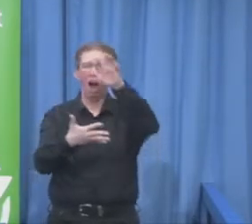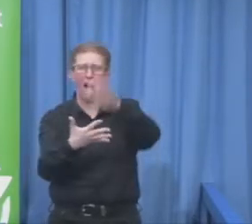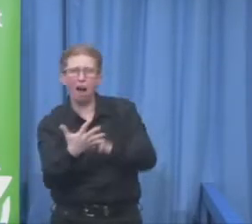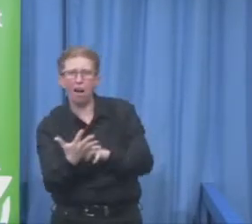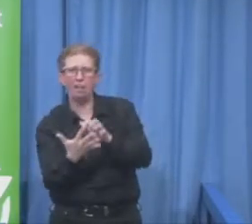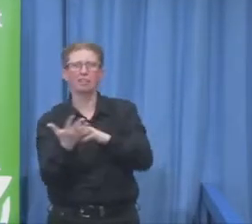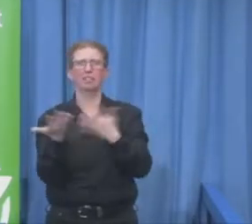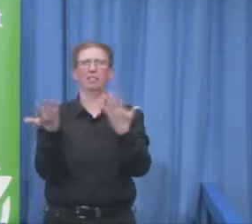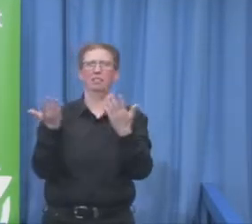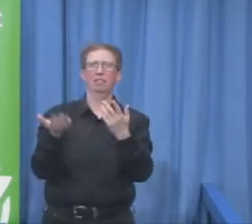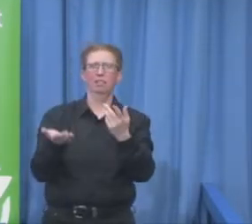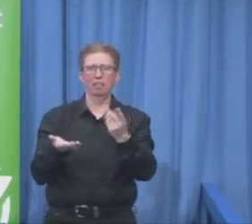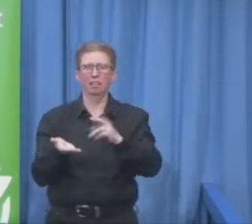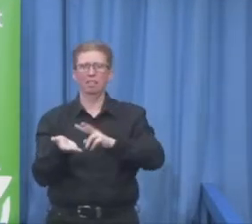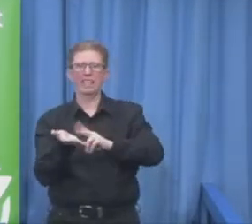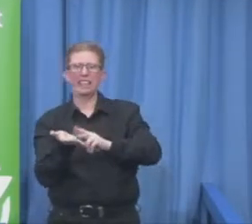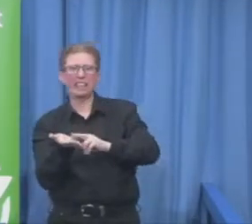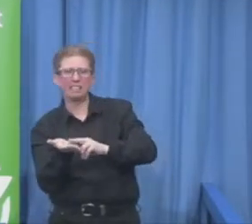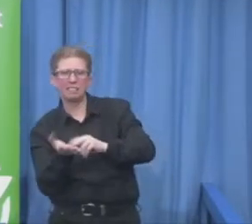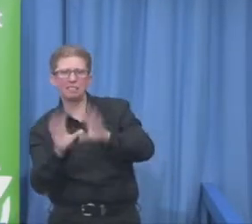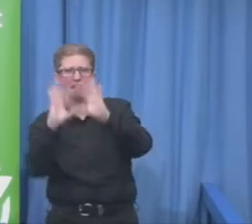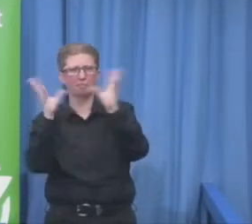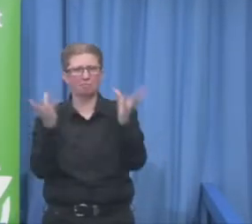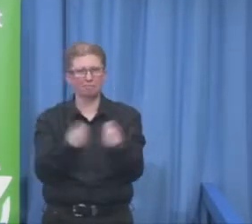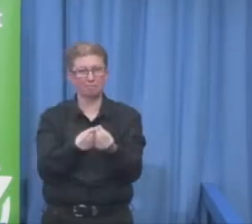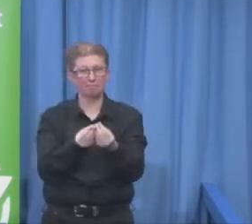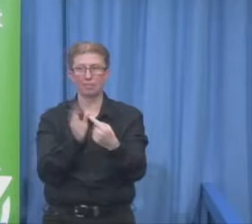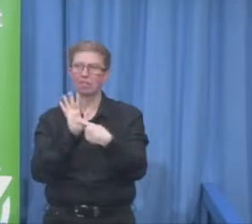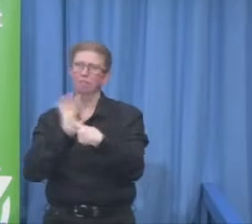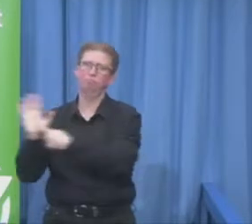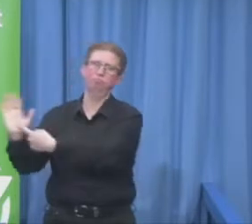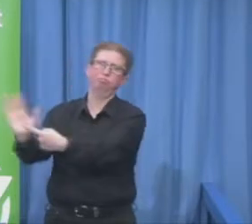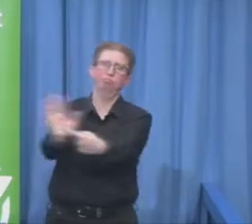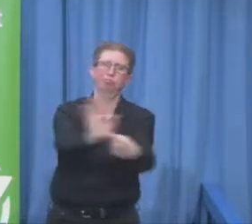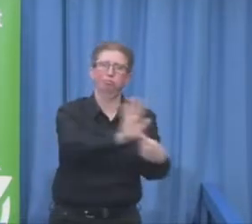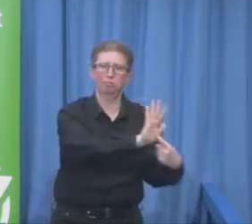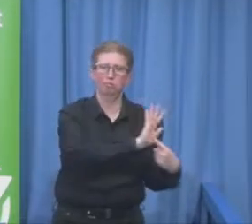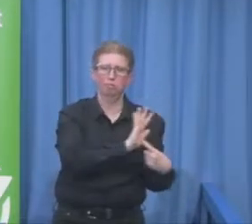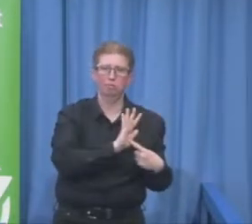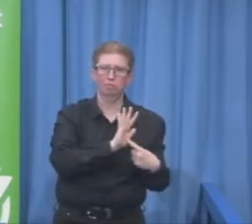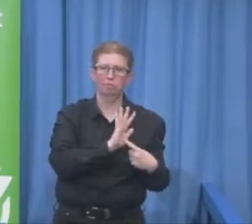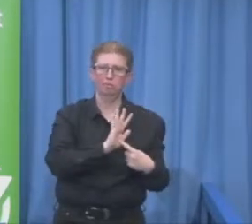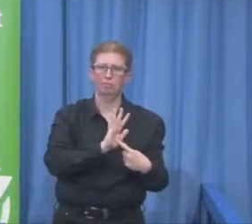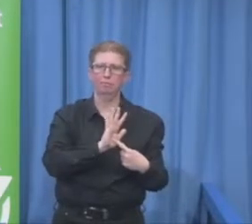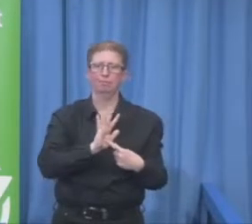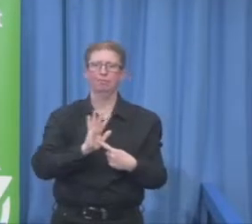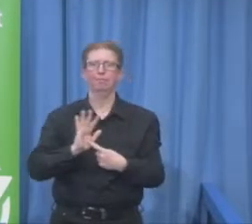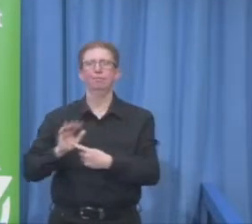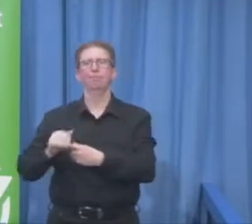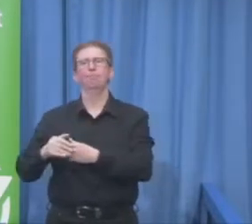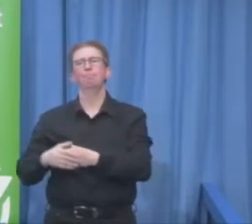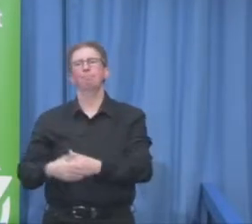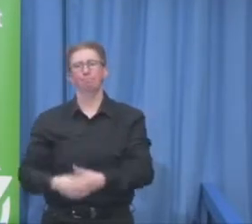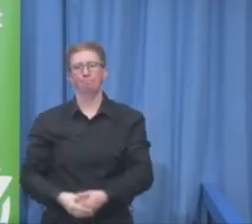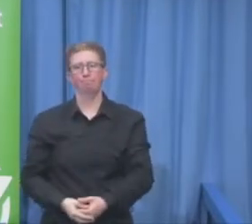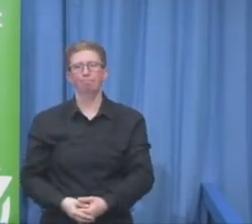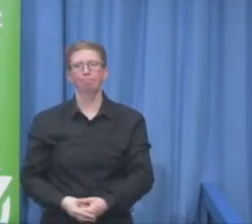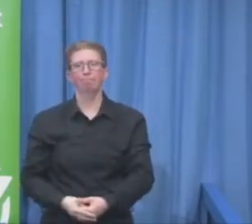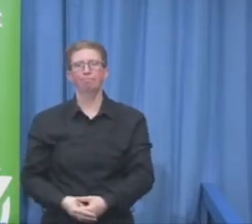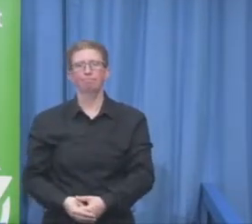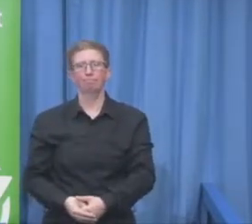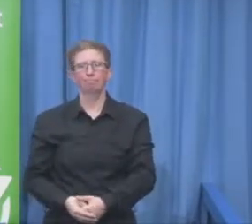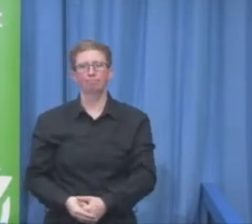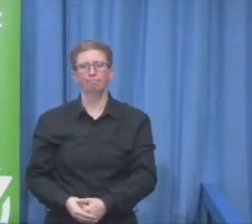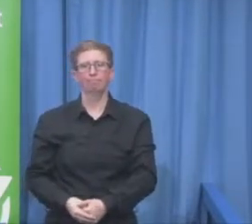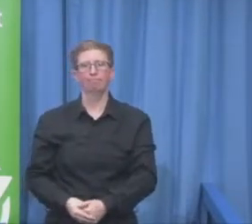allowed them to raise about a billion dollars. Now, whether that's entirely accurate or not, I mean, it's an estimate, I do